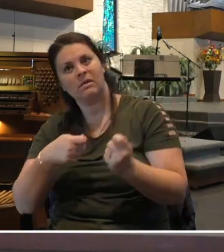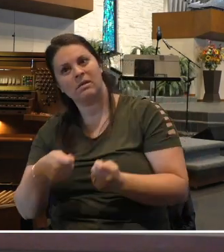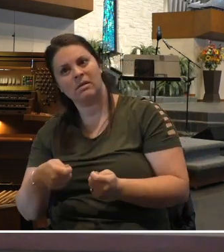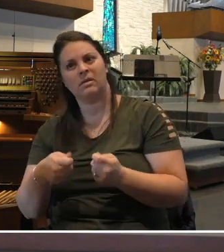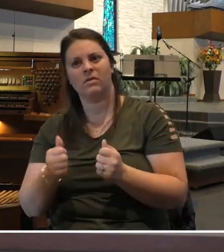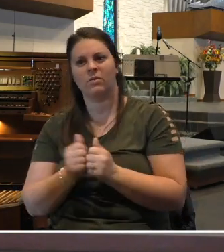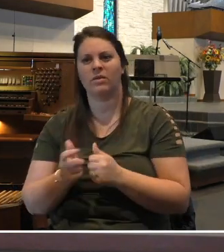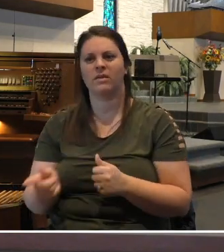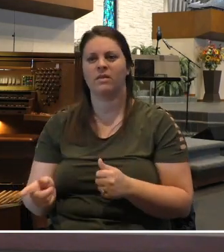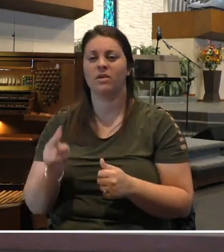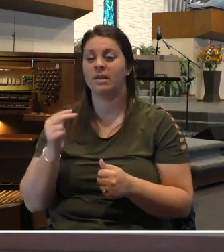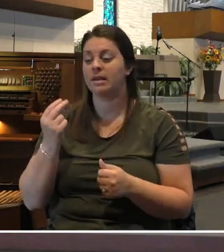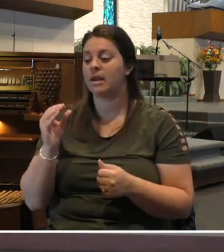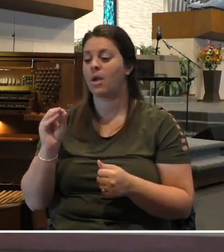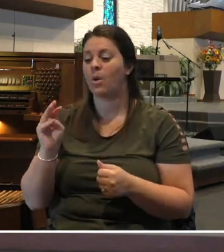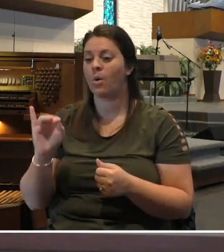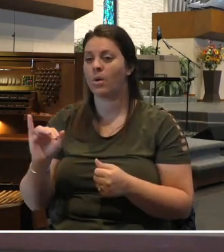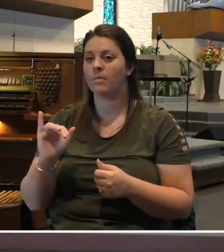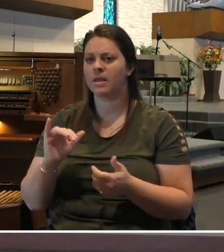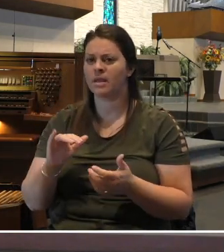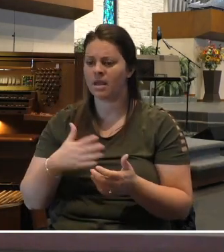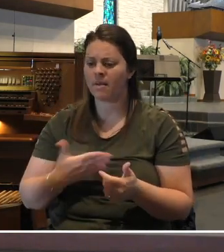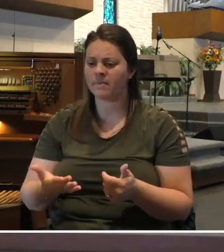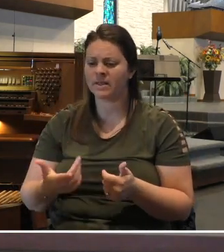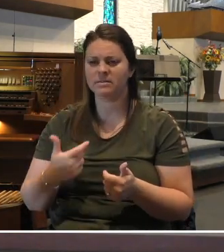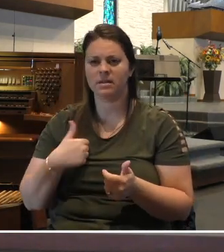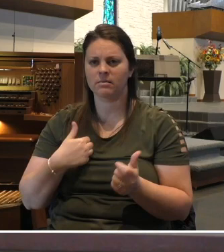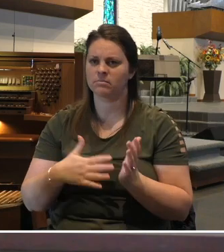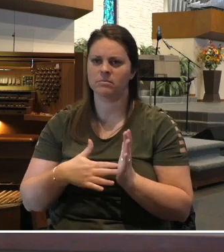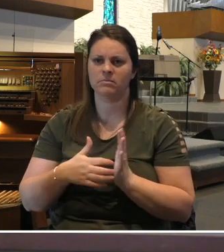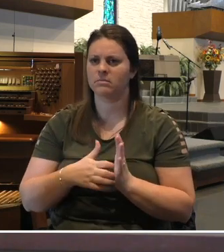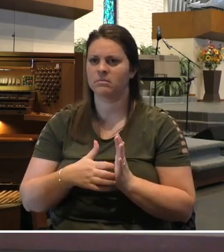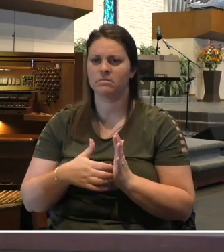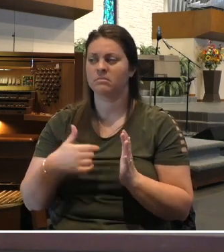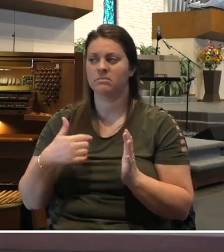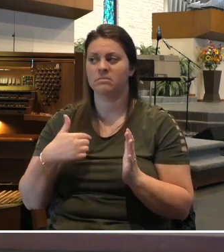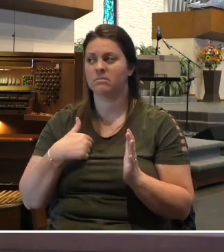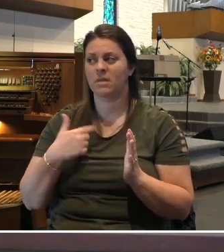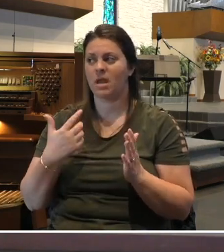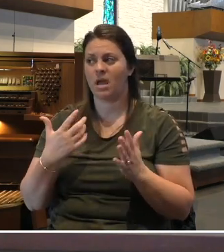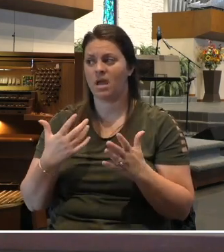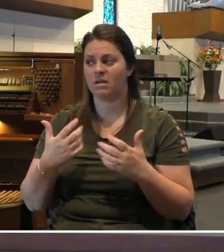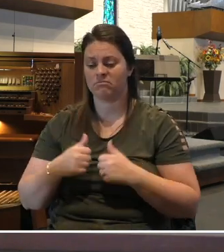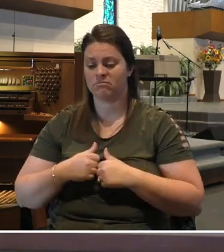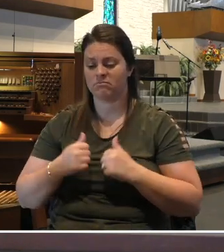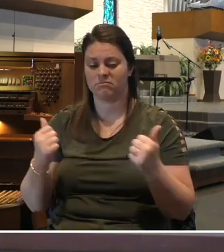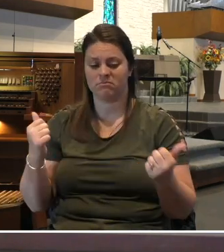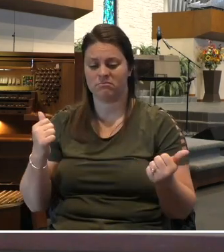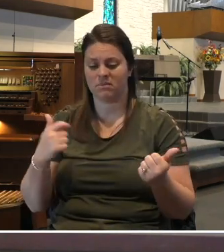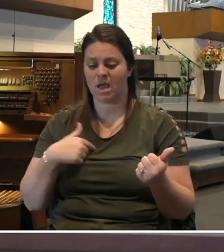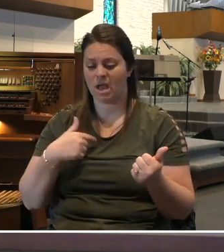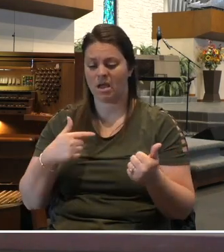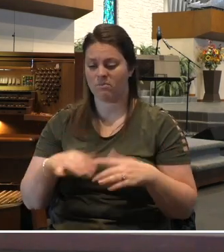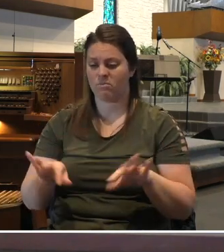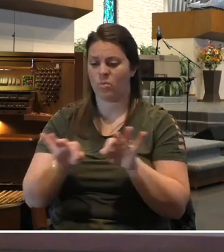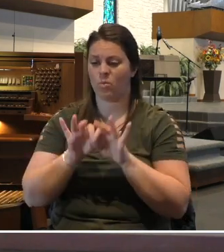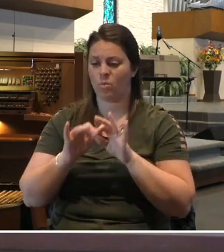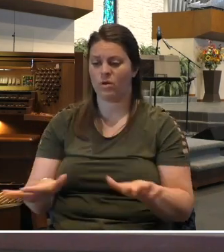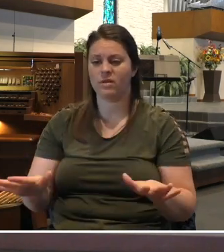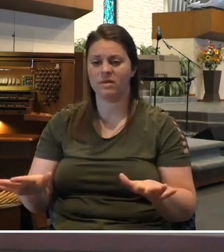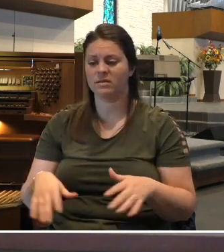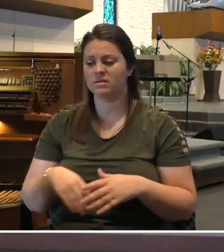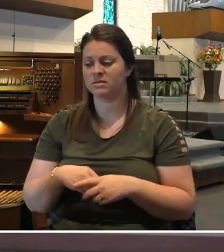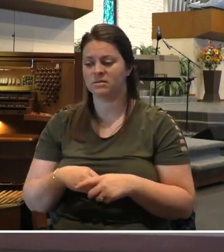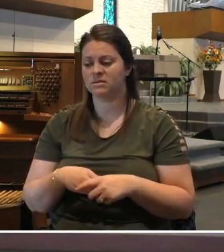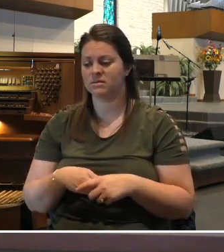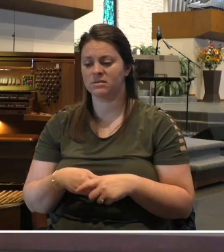Naomi admits that she's fragile. She admits she's open and vulnerable about her lack of worth, the vacuum